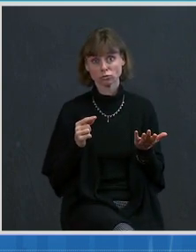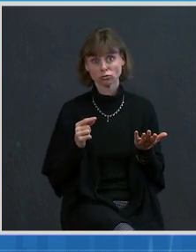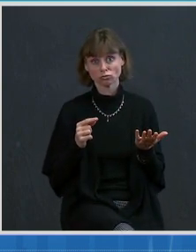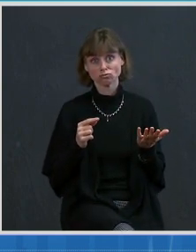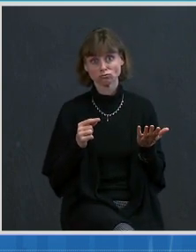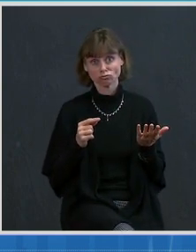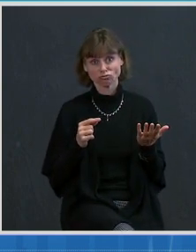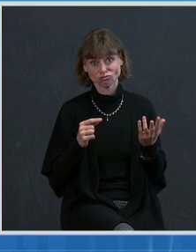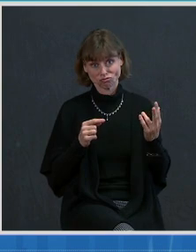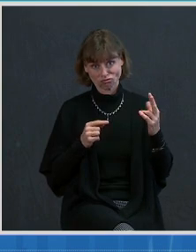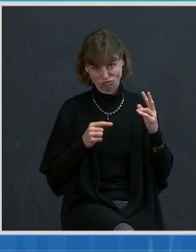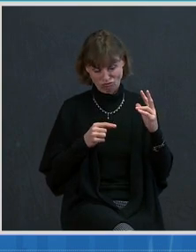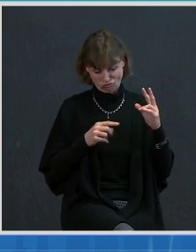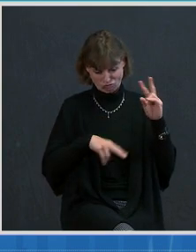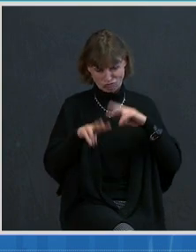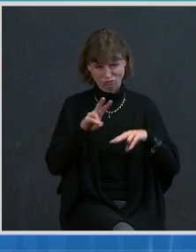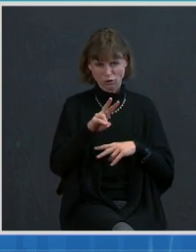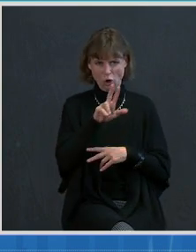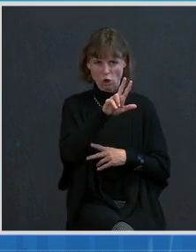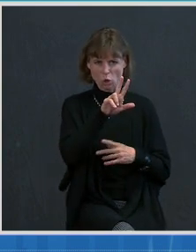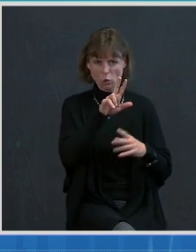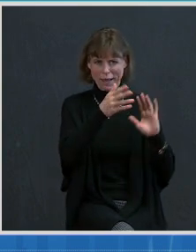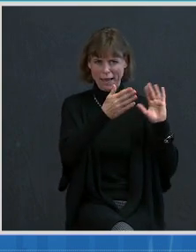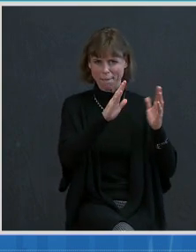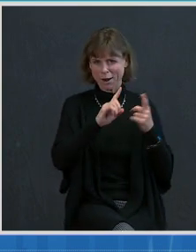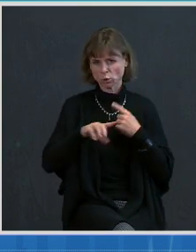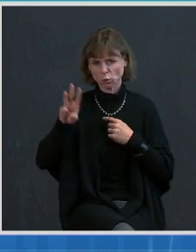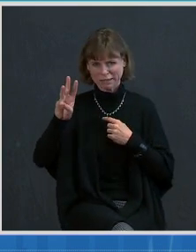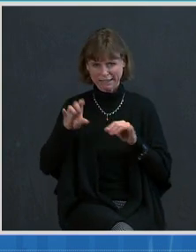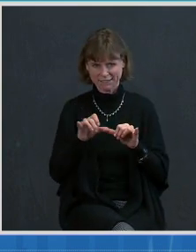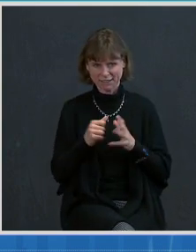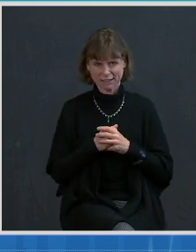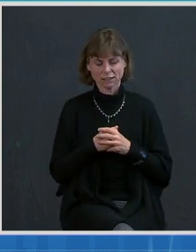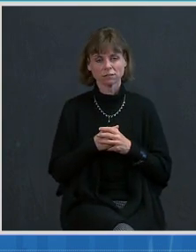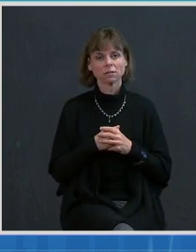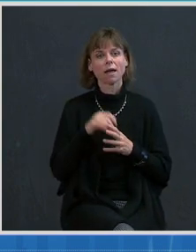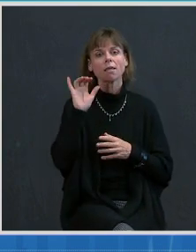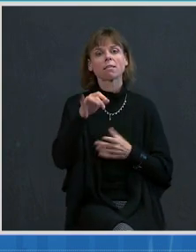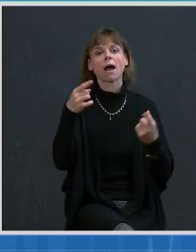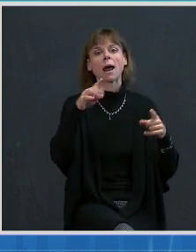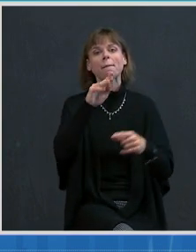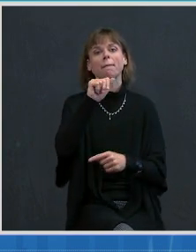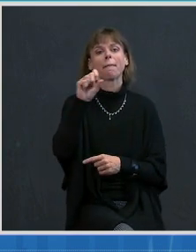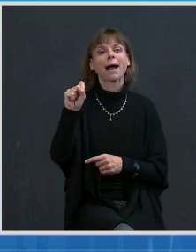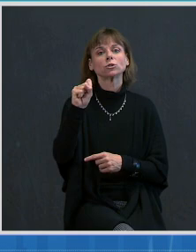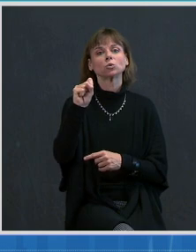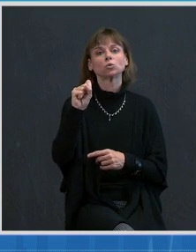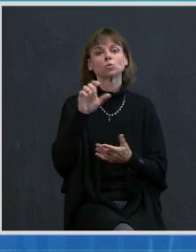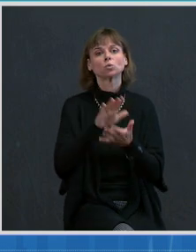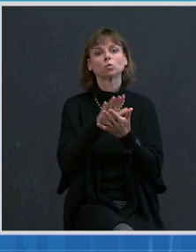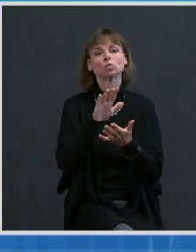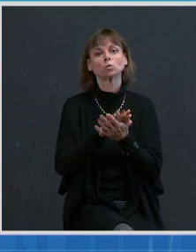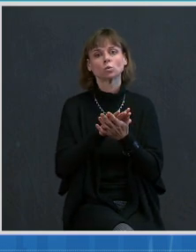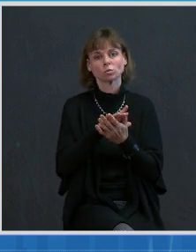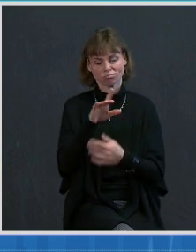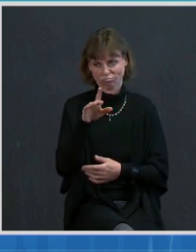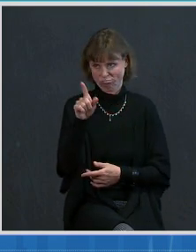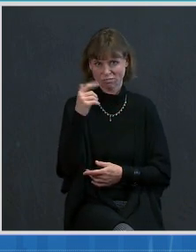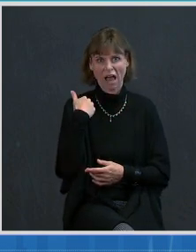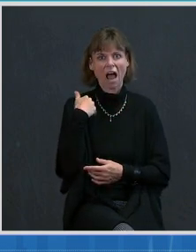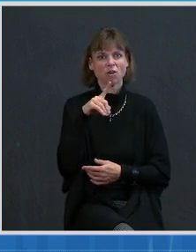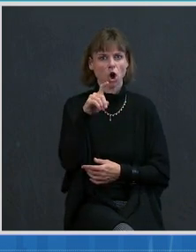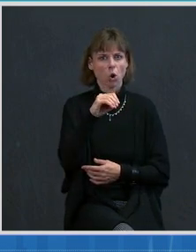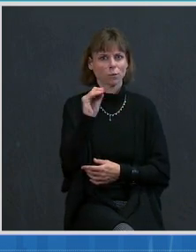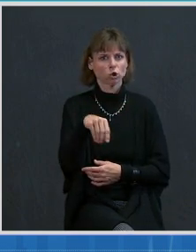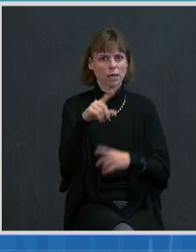three feet versus six feet. It was in Massachusetts schools where there was 100 percent mask wearing. And it demonstrated that students,